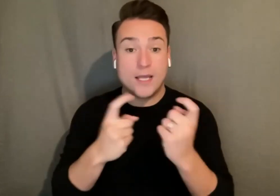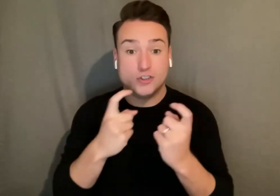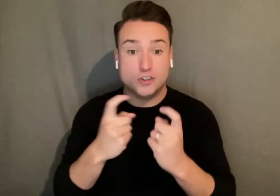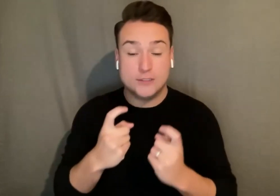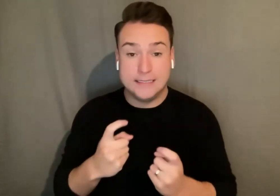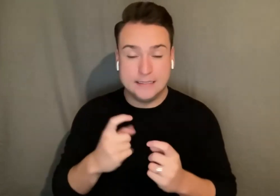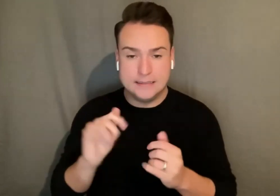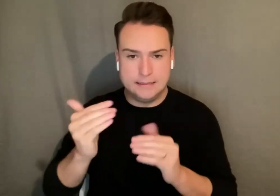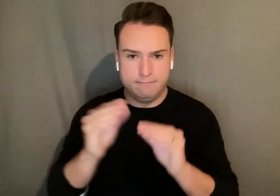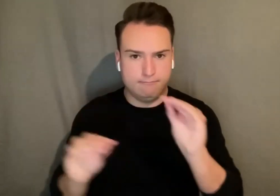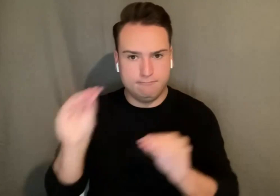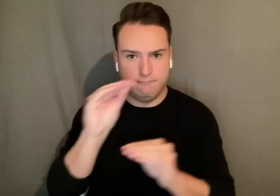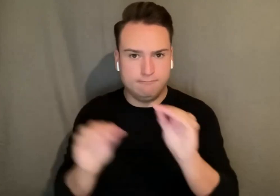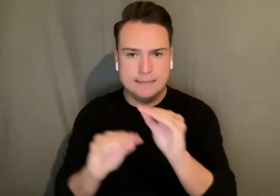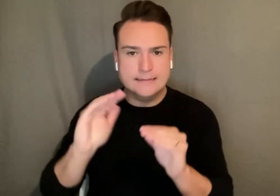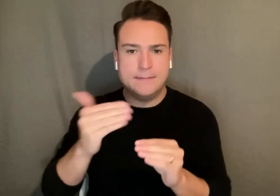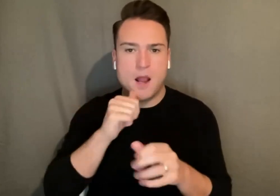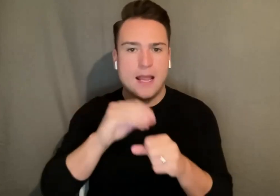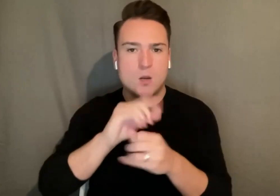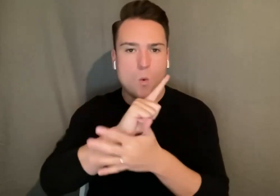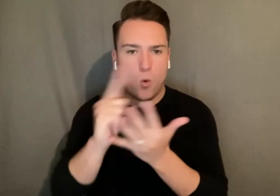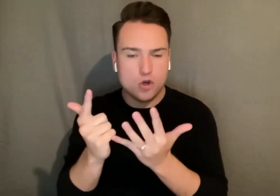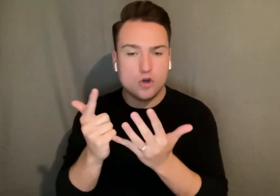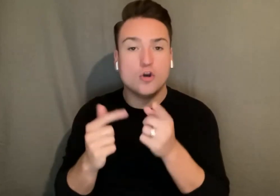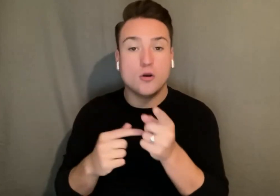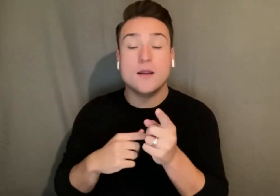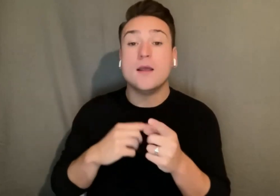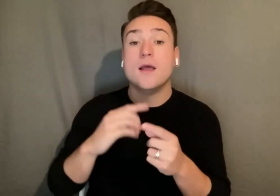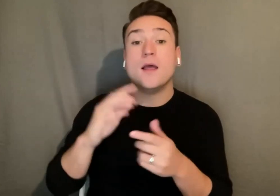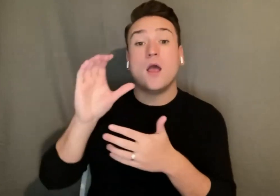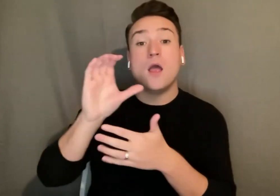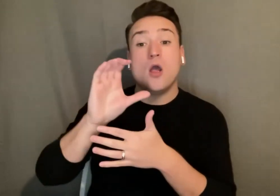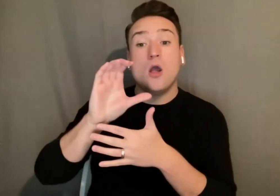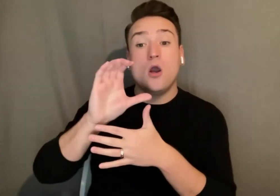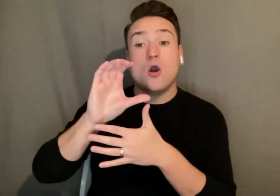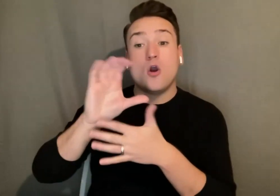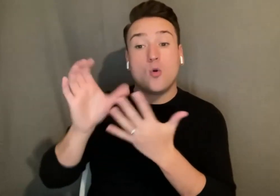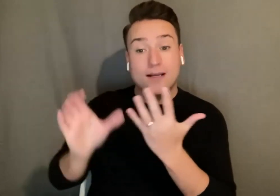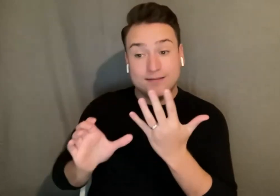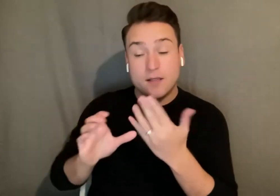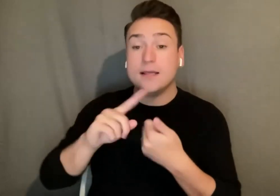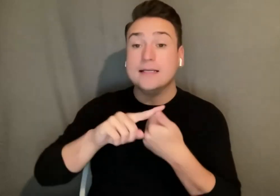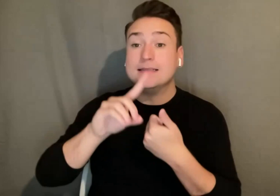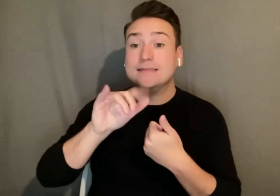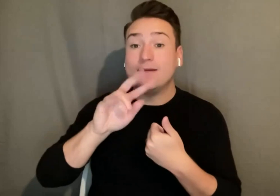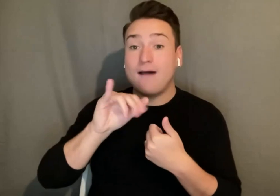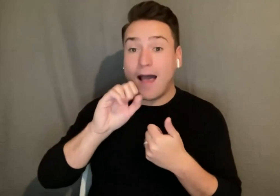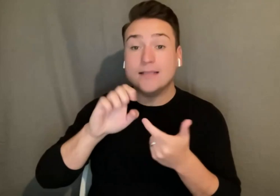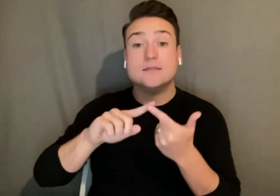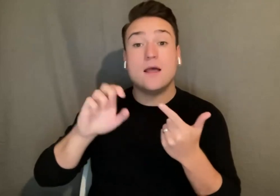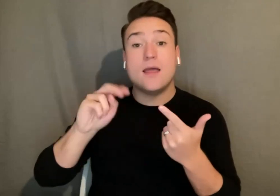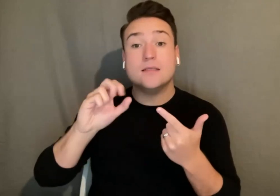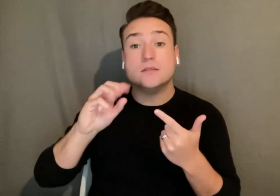sort of jumps around so they may not be in order. Yes the criteria of divide ensemble and touring as